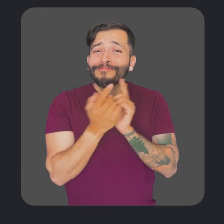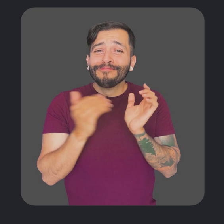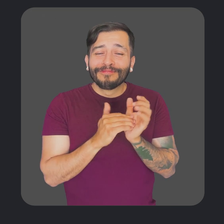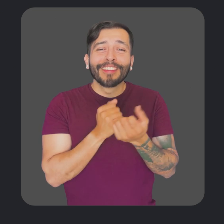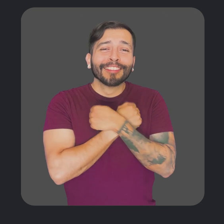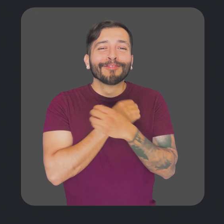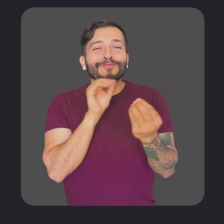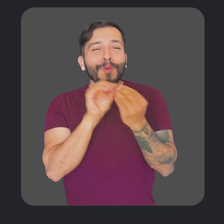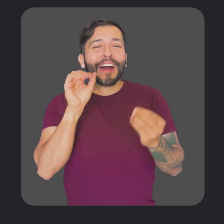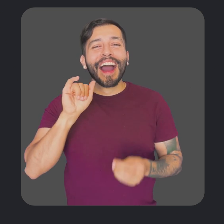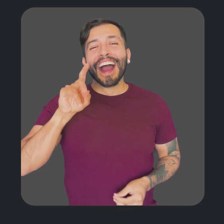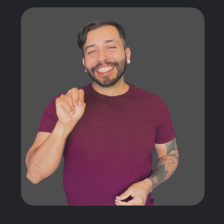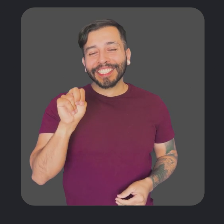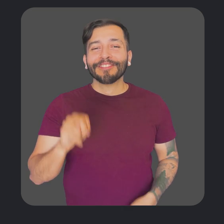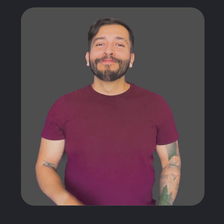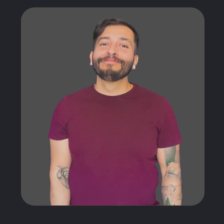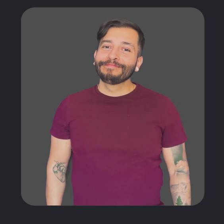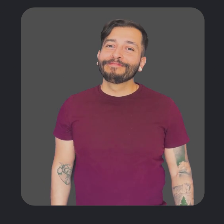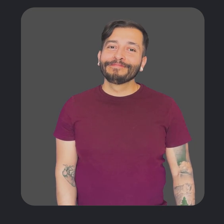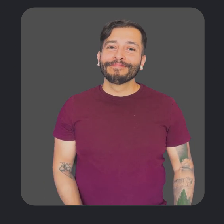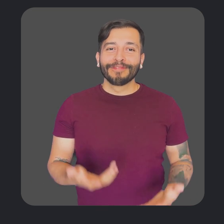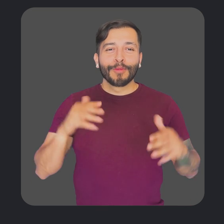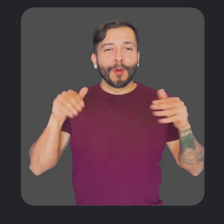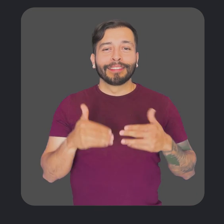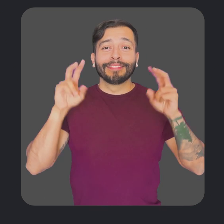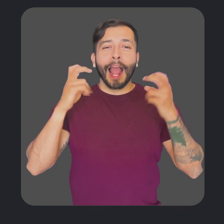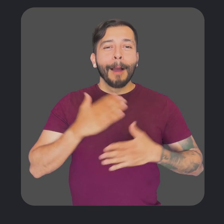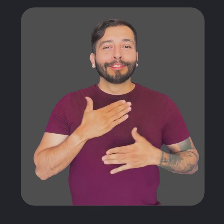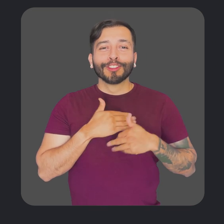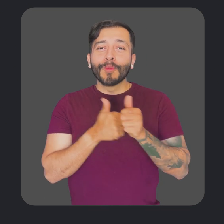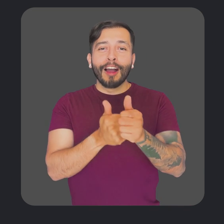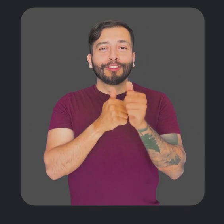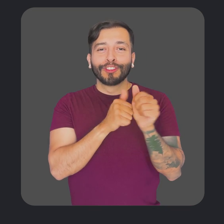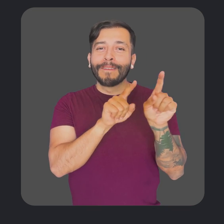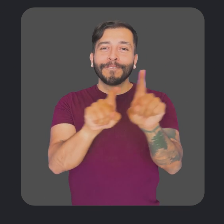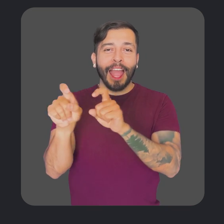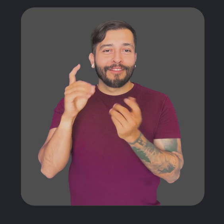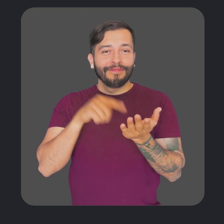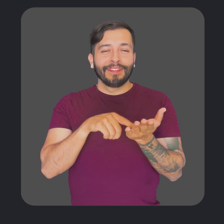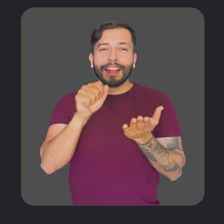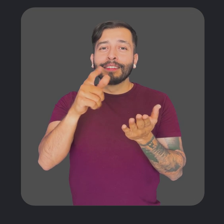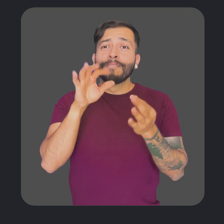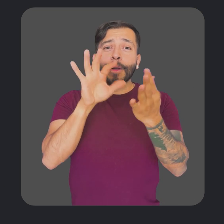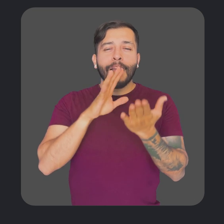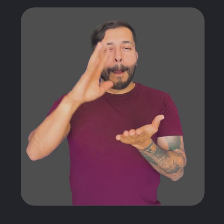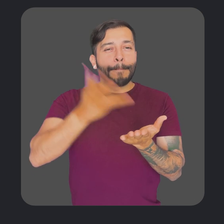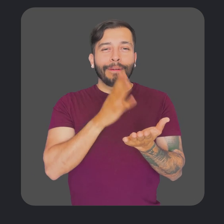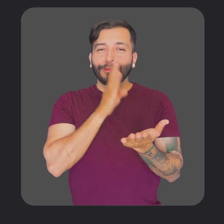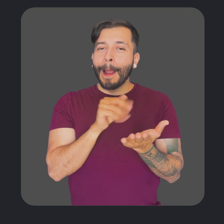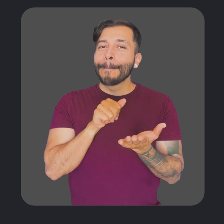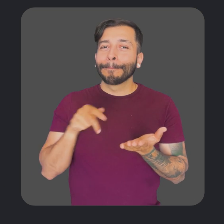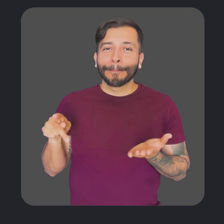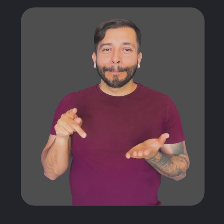Hope we can do it again soon. ZoXO, Aiden. And we introduced happiness tracking surveys to Lookout, so users can